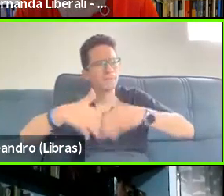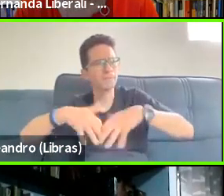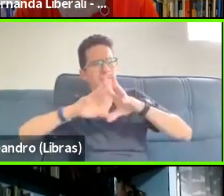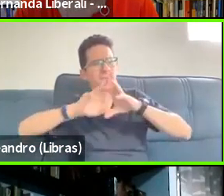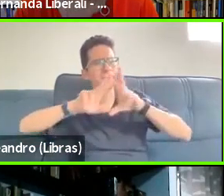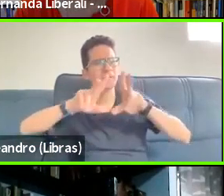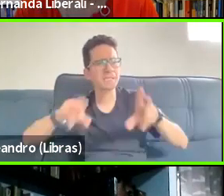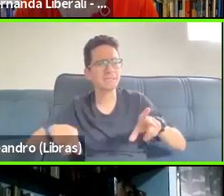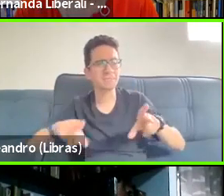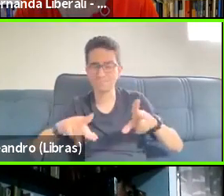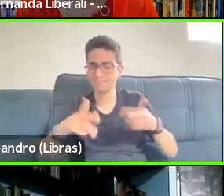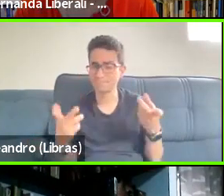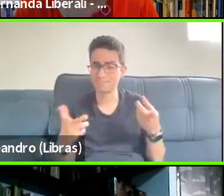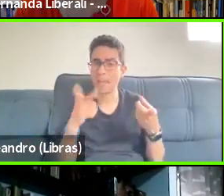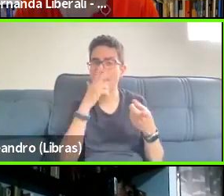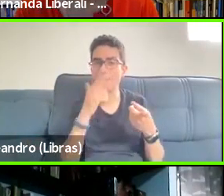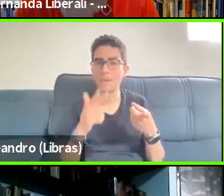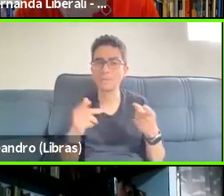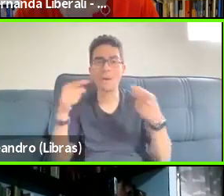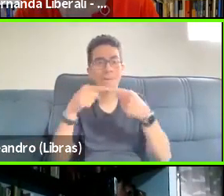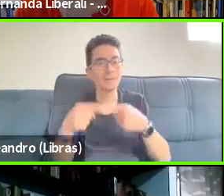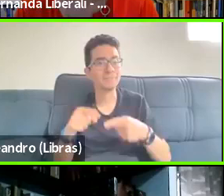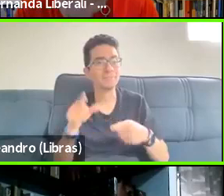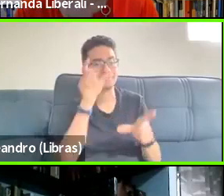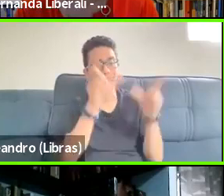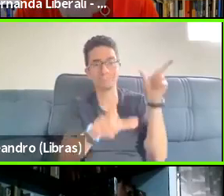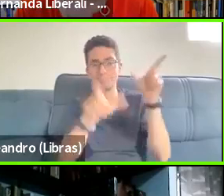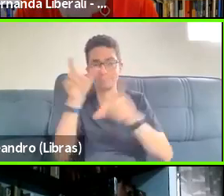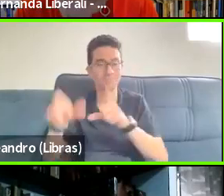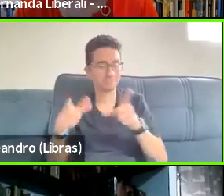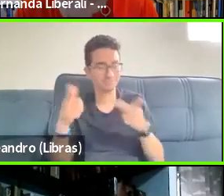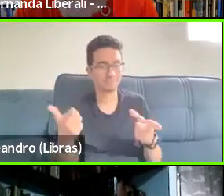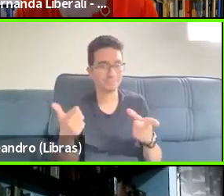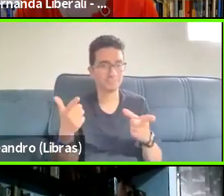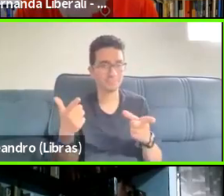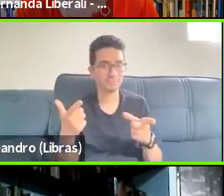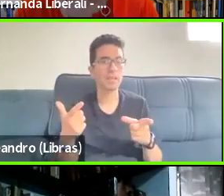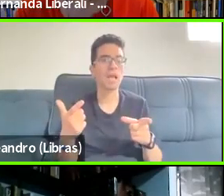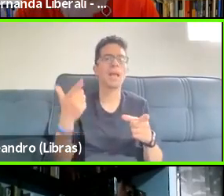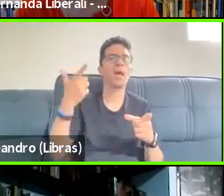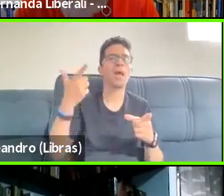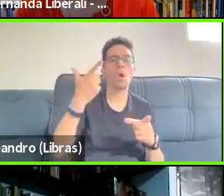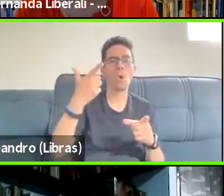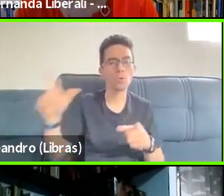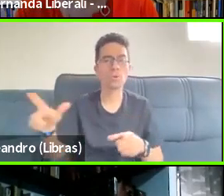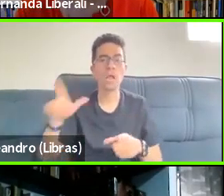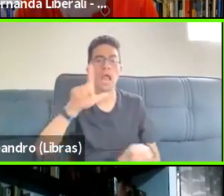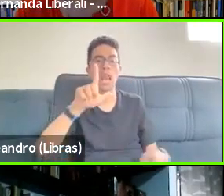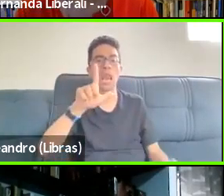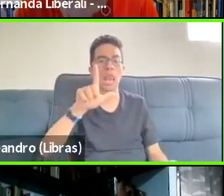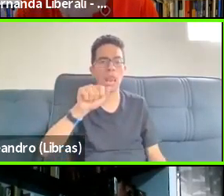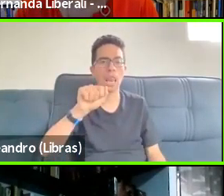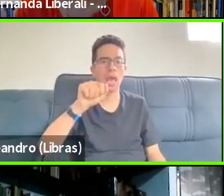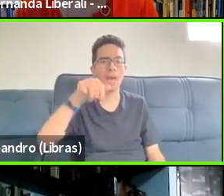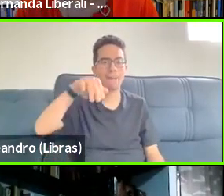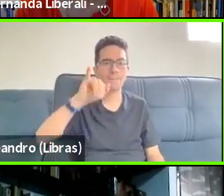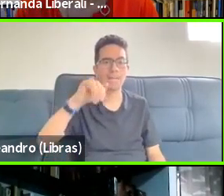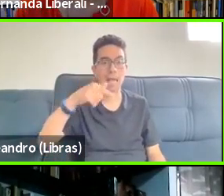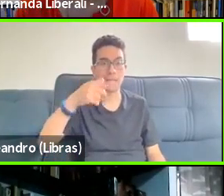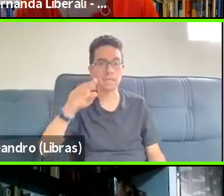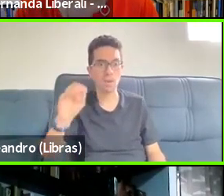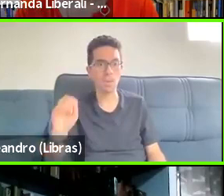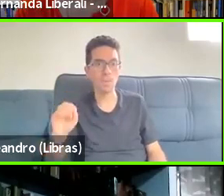concept of lamination that from moment to moment to moment, um, different scenes are being invoked